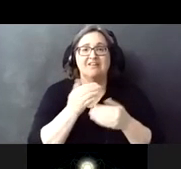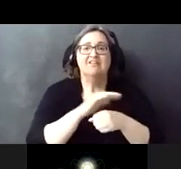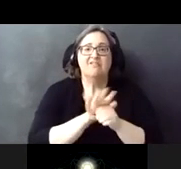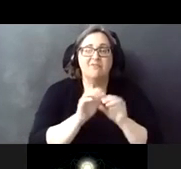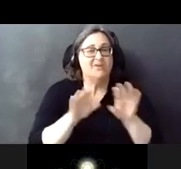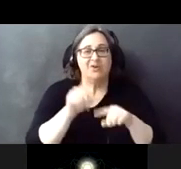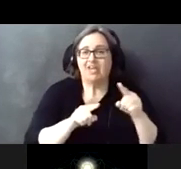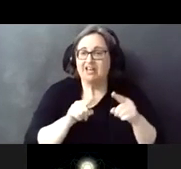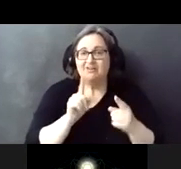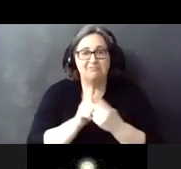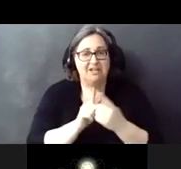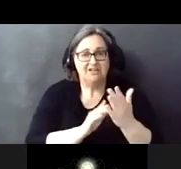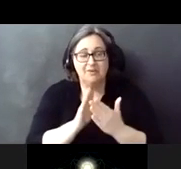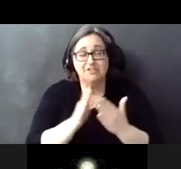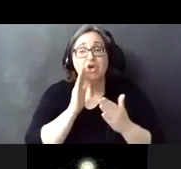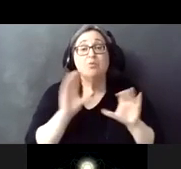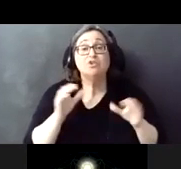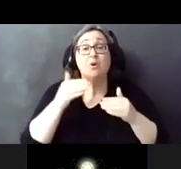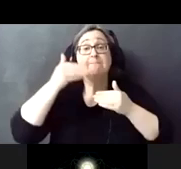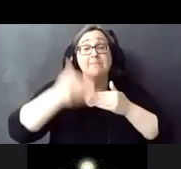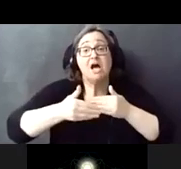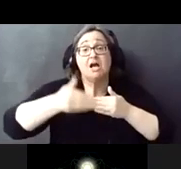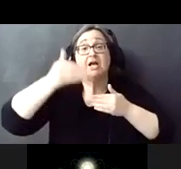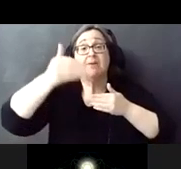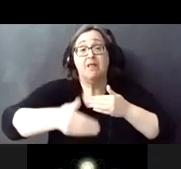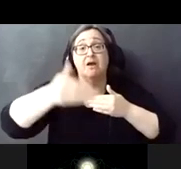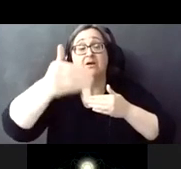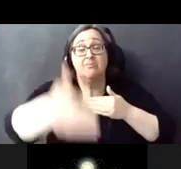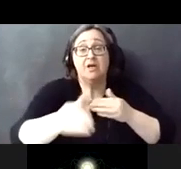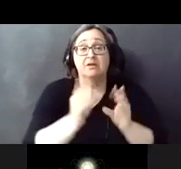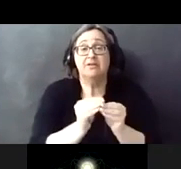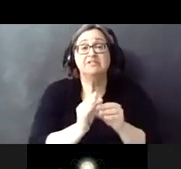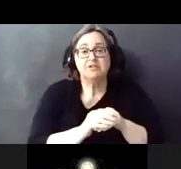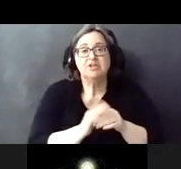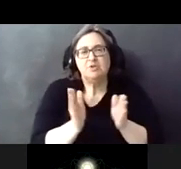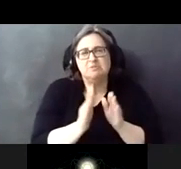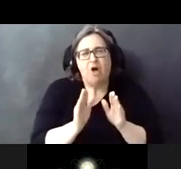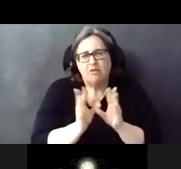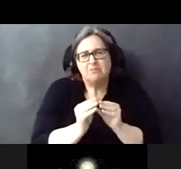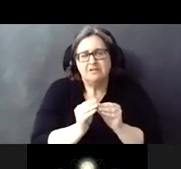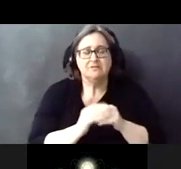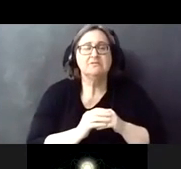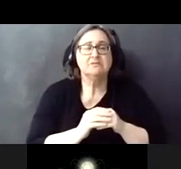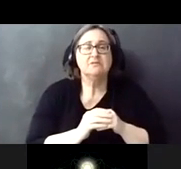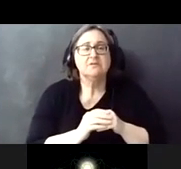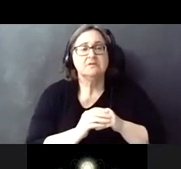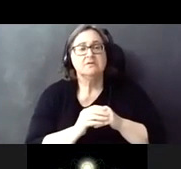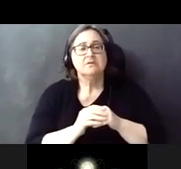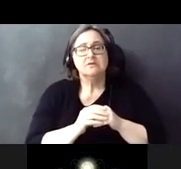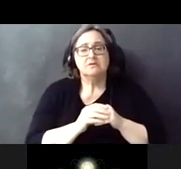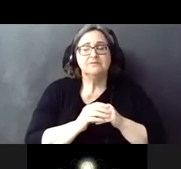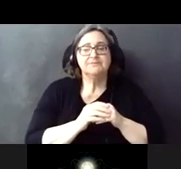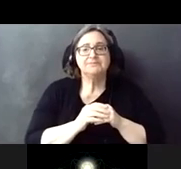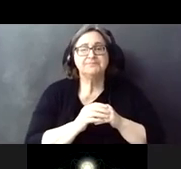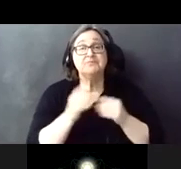we're also going to going to be doing block by block meetings at a smaller scale um so please um if when you get